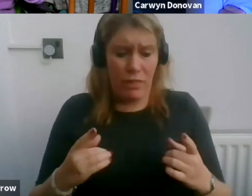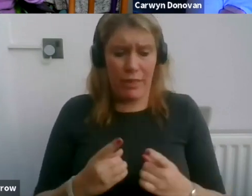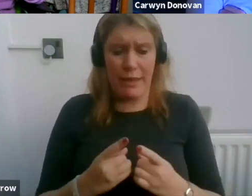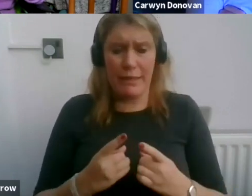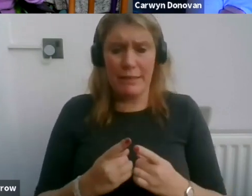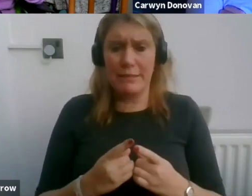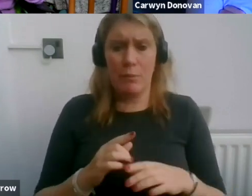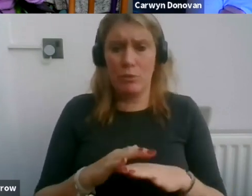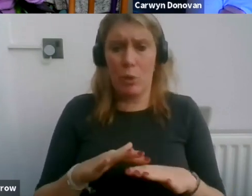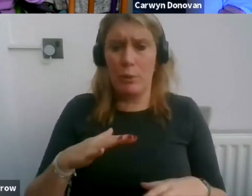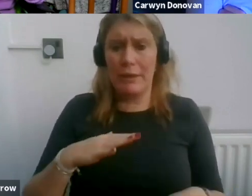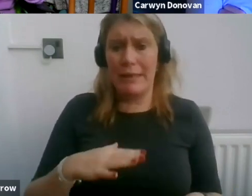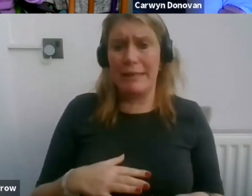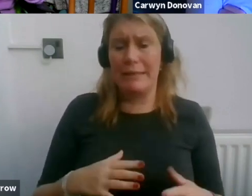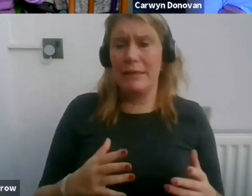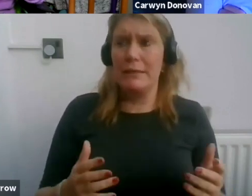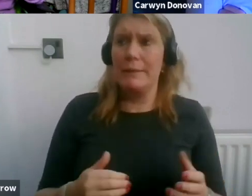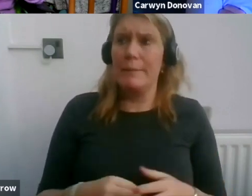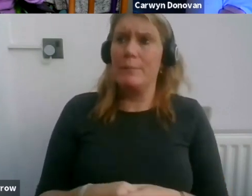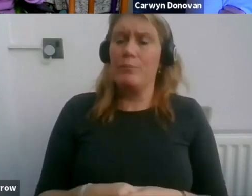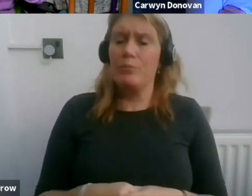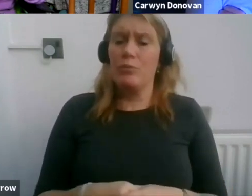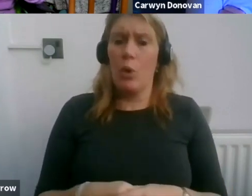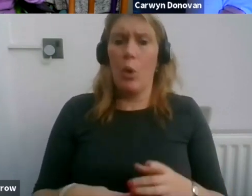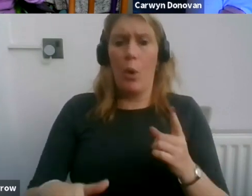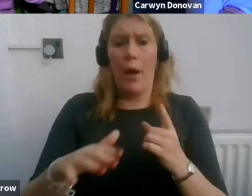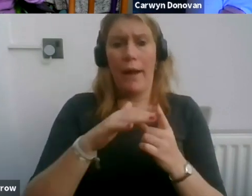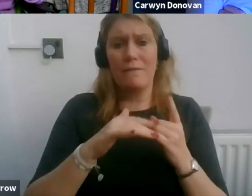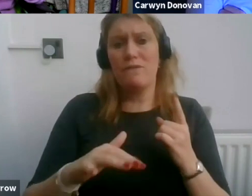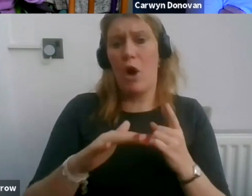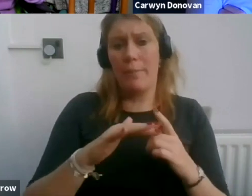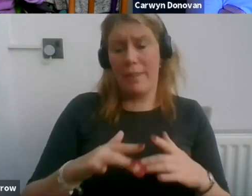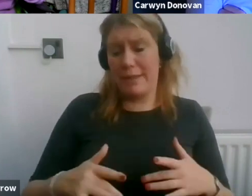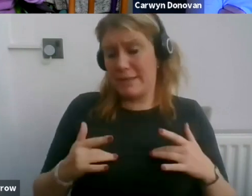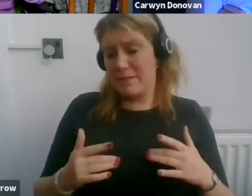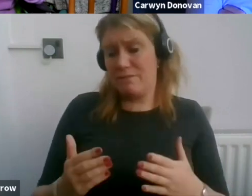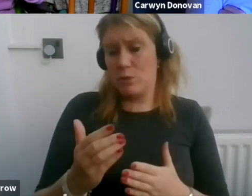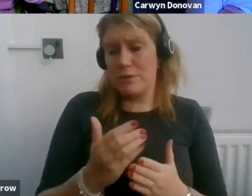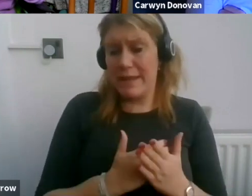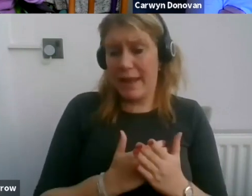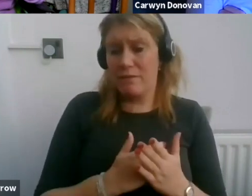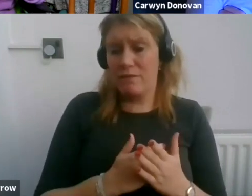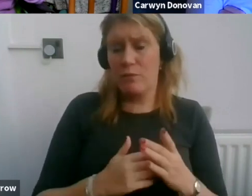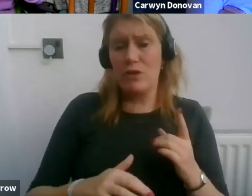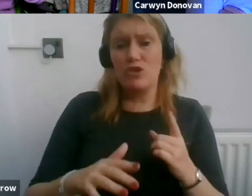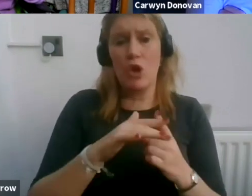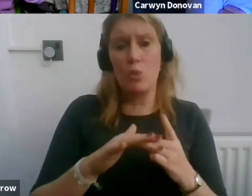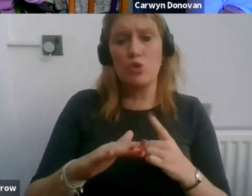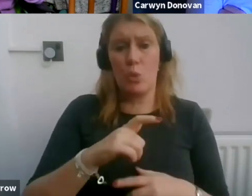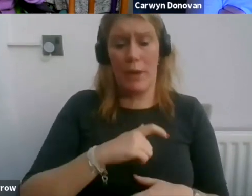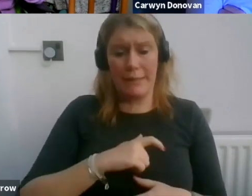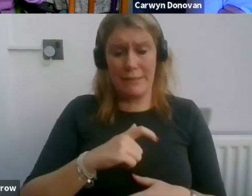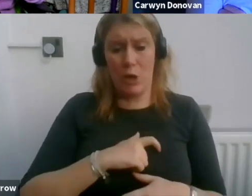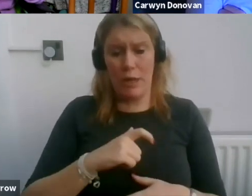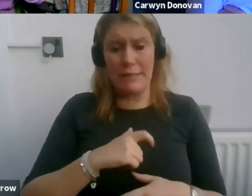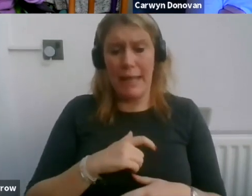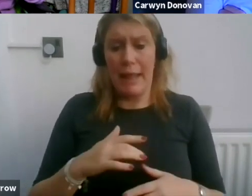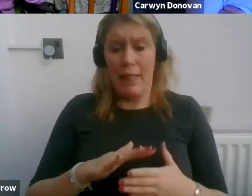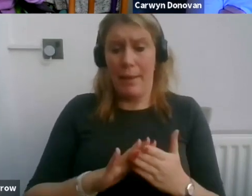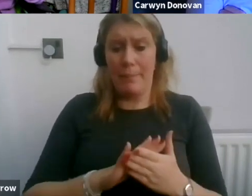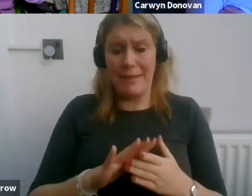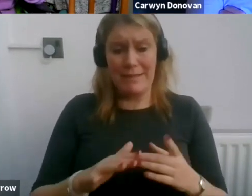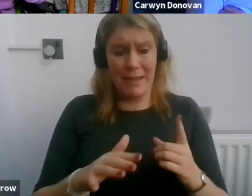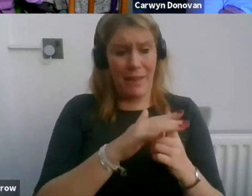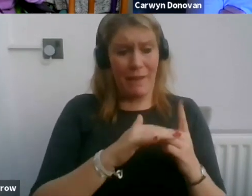unnecessarily. You know, if it's an environment that doesn't feel safe for somebody with social anxiety it's not an environment where anybody really